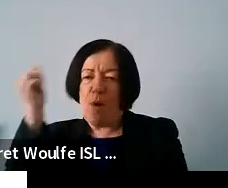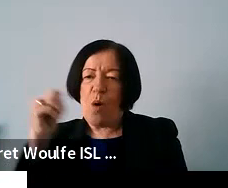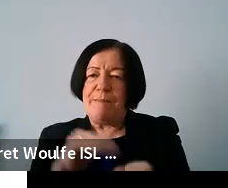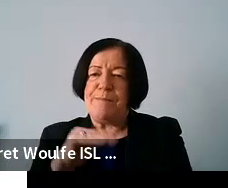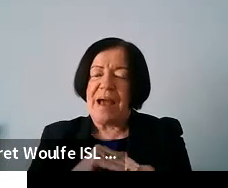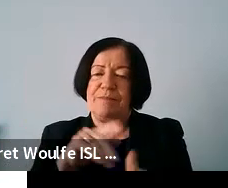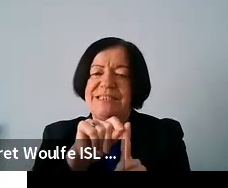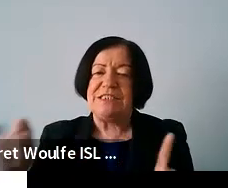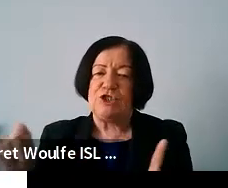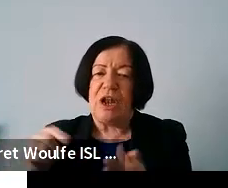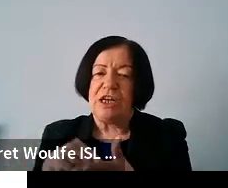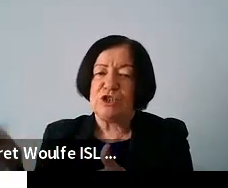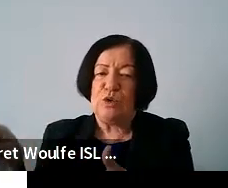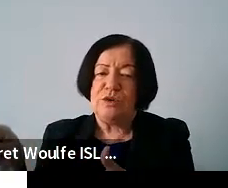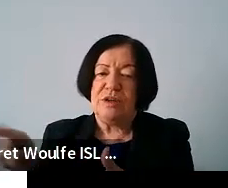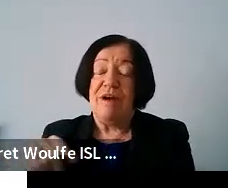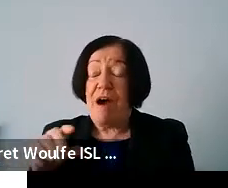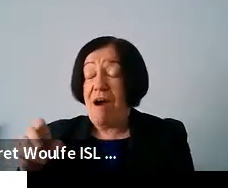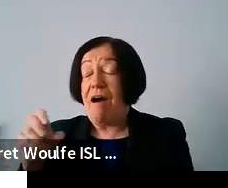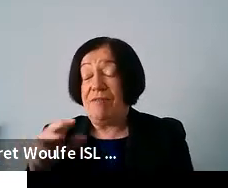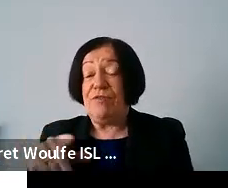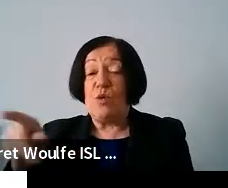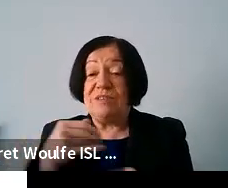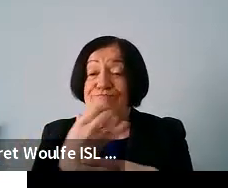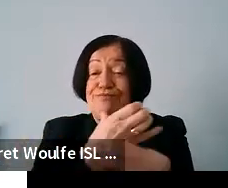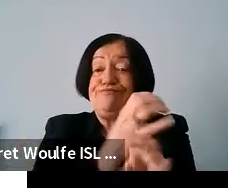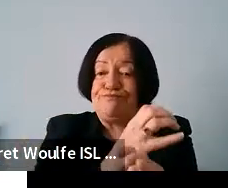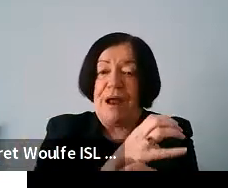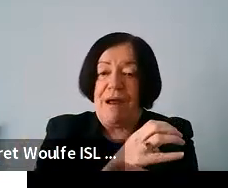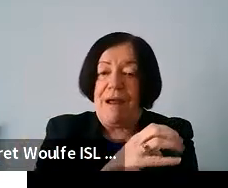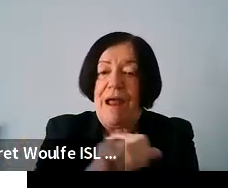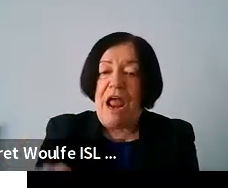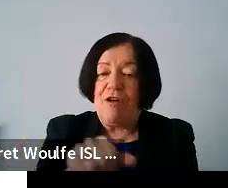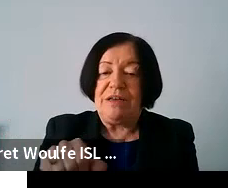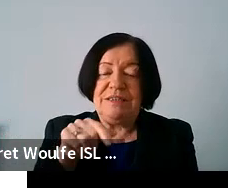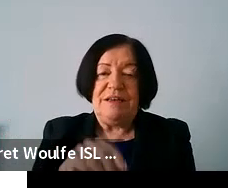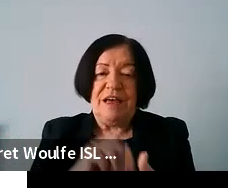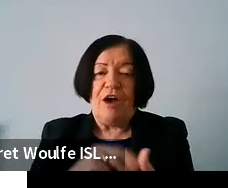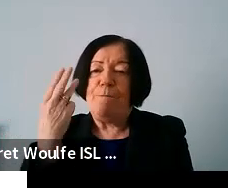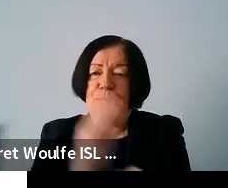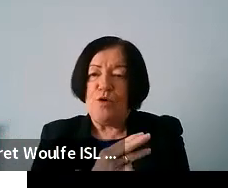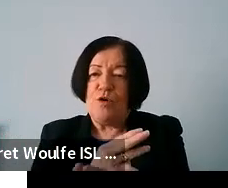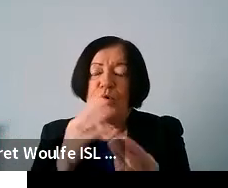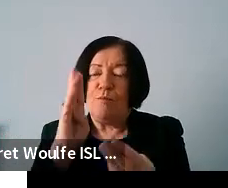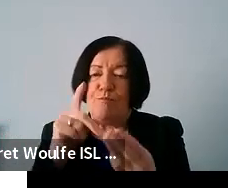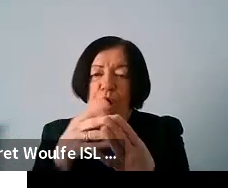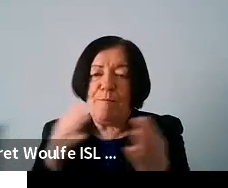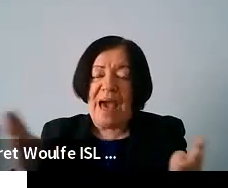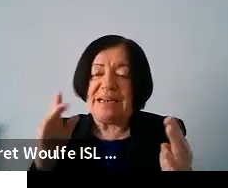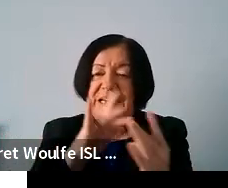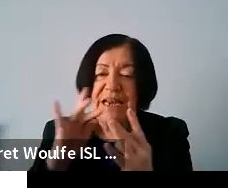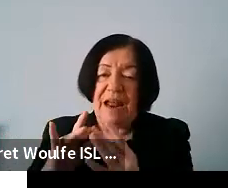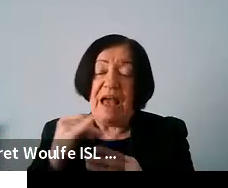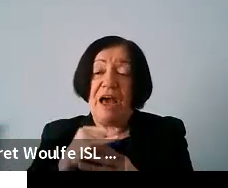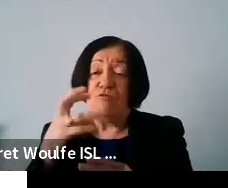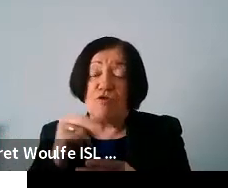by digital exclusion well obviously those in rural areas they um tend to have poorer broadband connections and also in